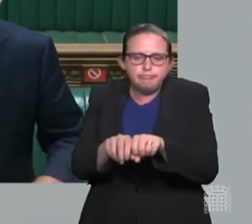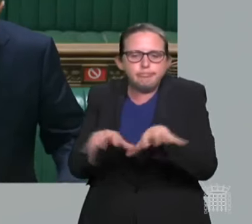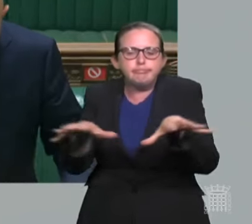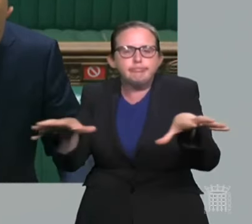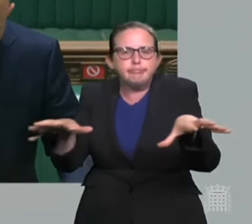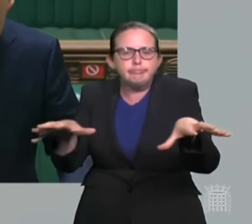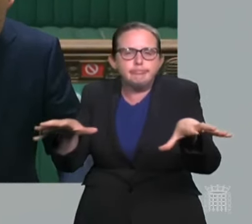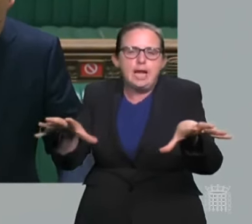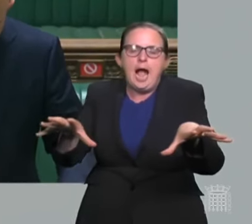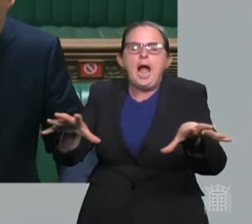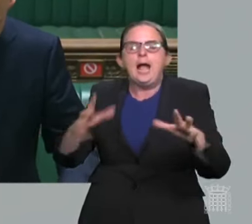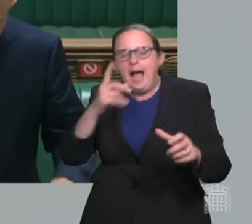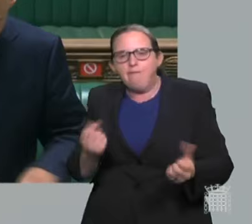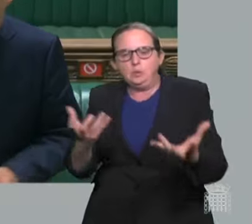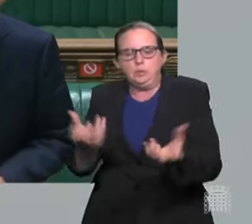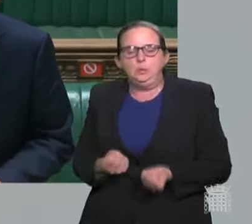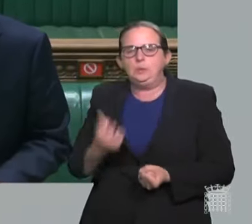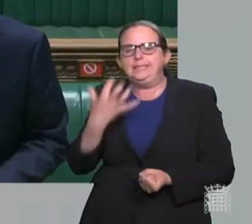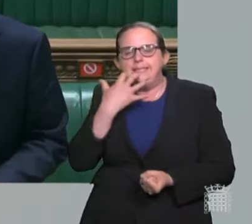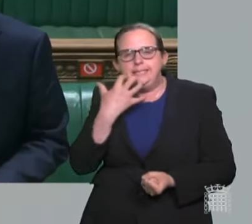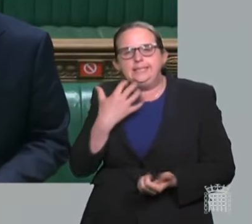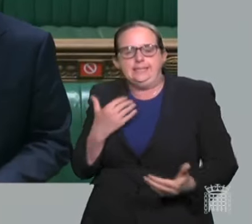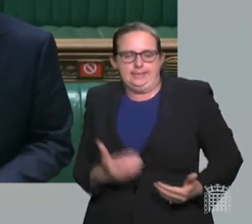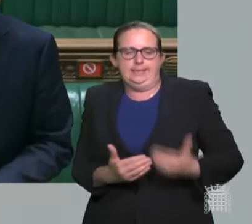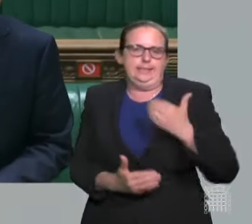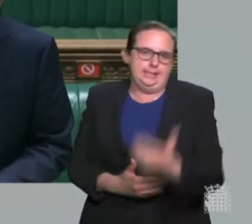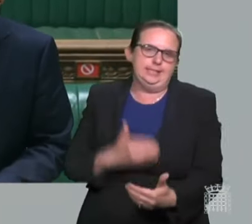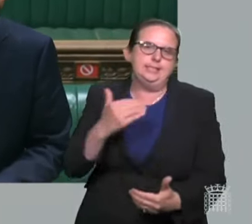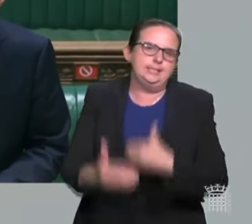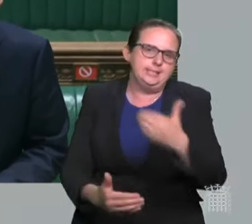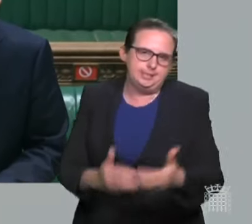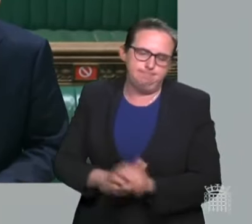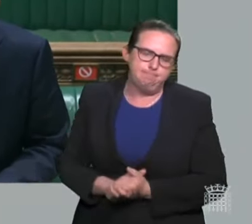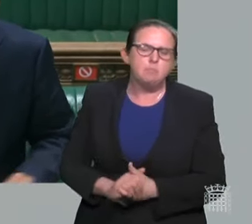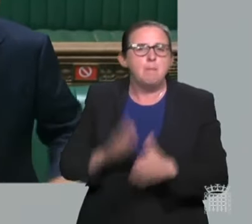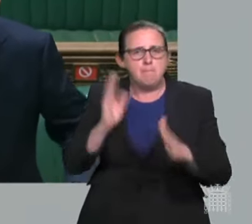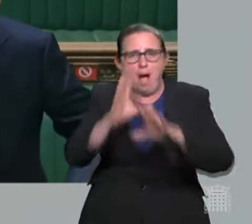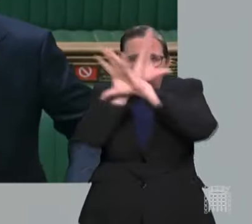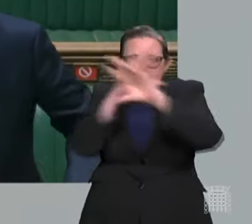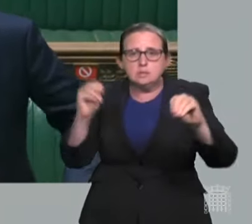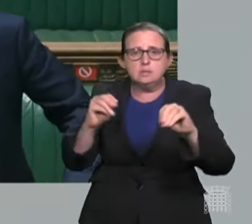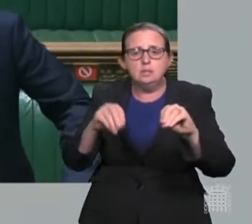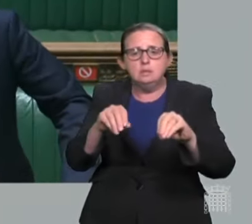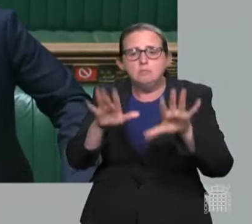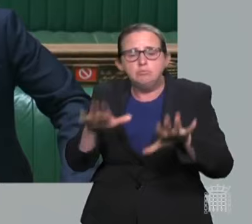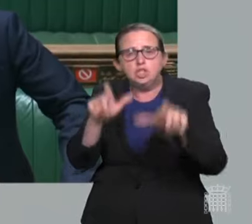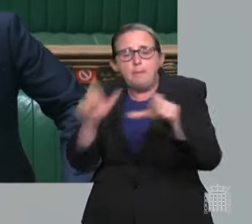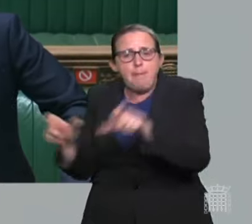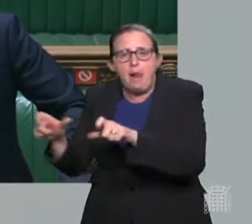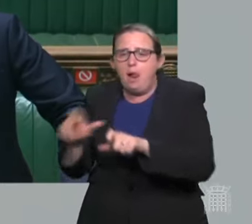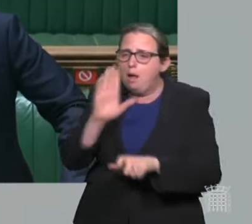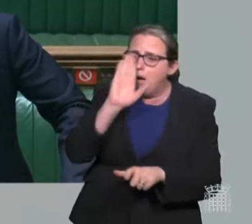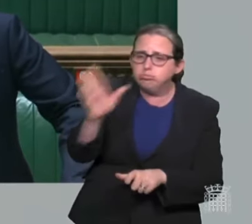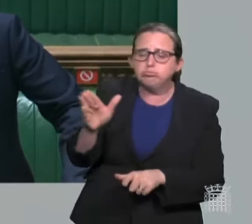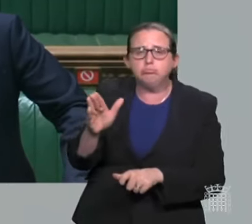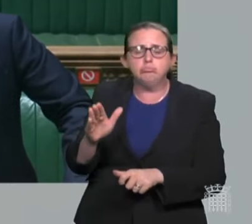Now, as we do that, Mr Speaker, it's important that we're straight with the British people. Cases of